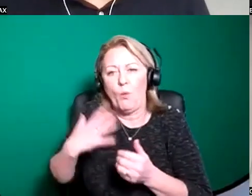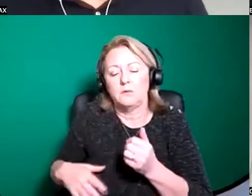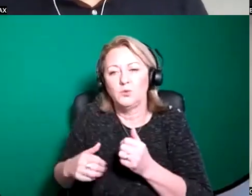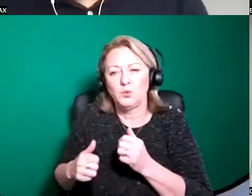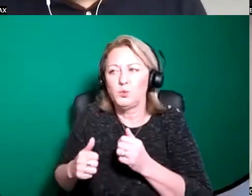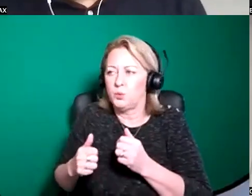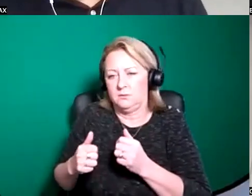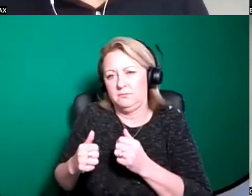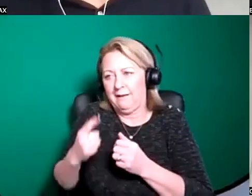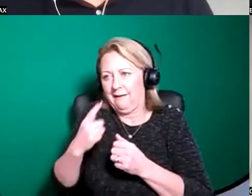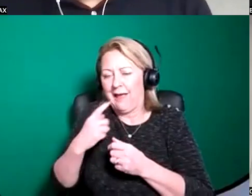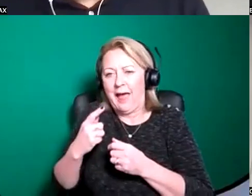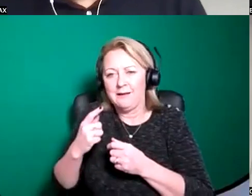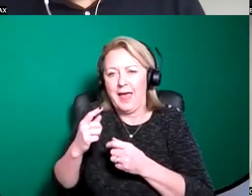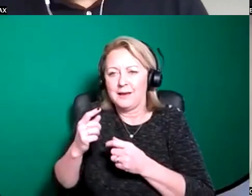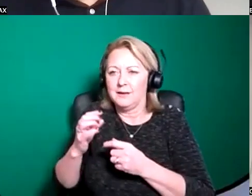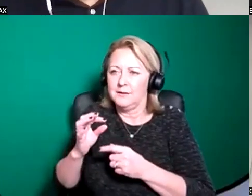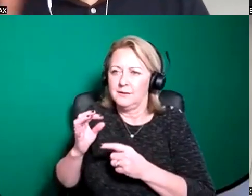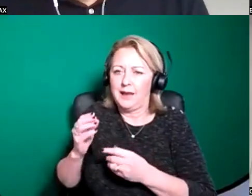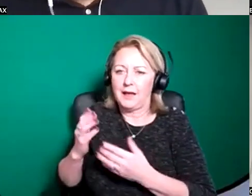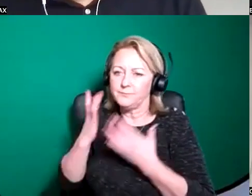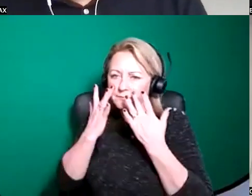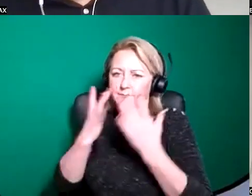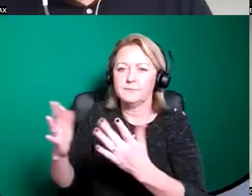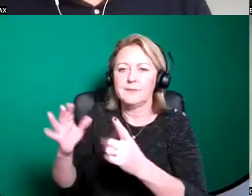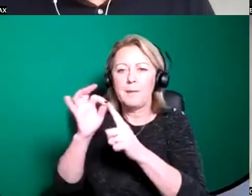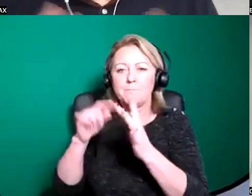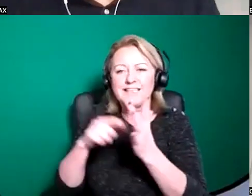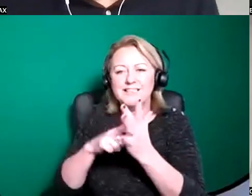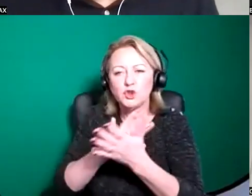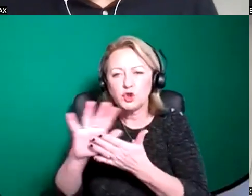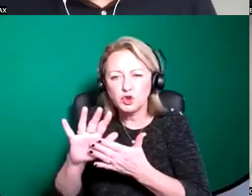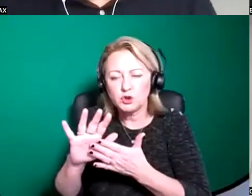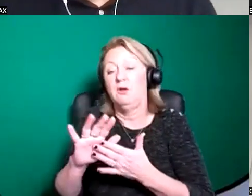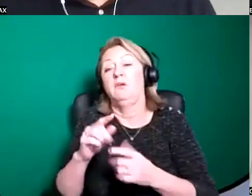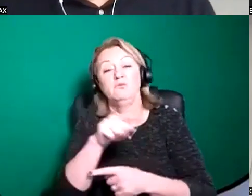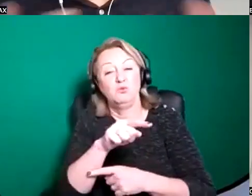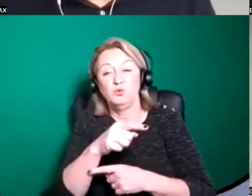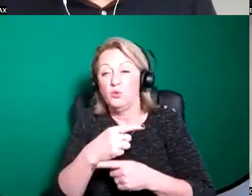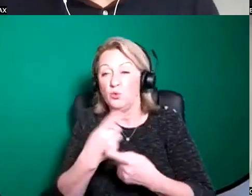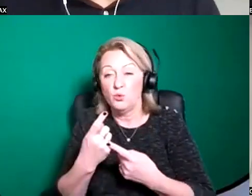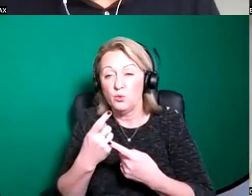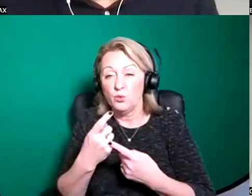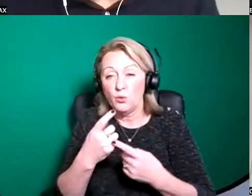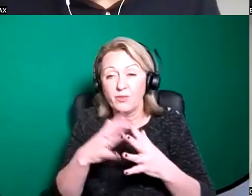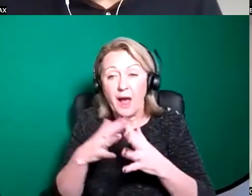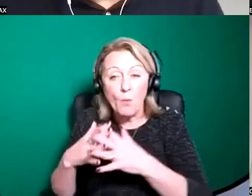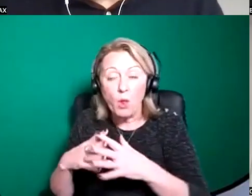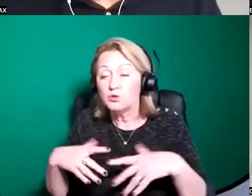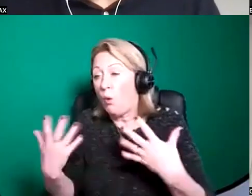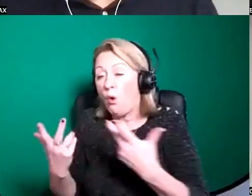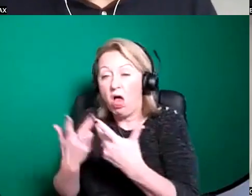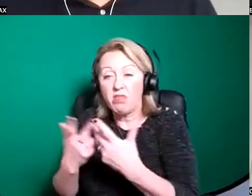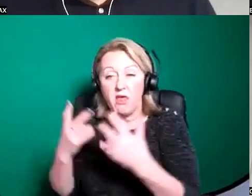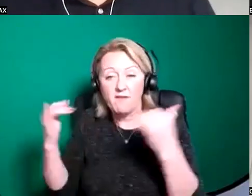can potentially pitch it as a commissioning idea either to without walls or to any other kind of festivals or partners that you